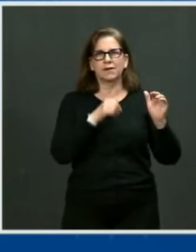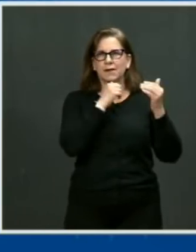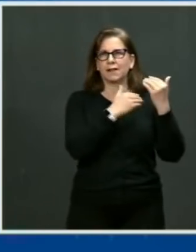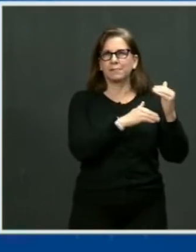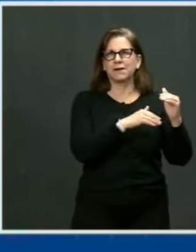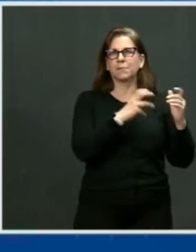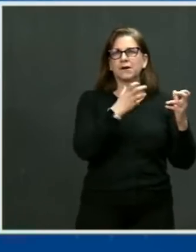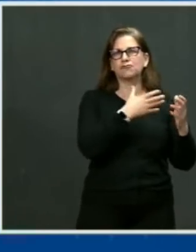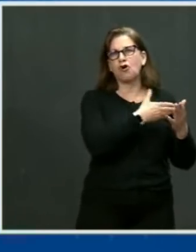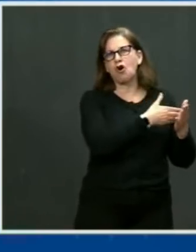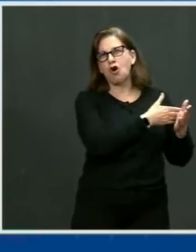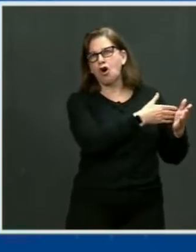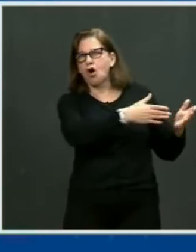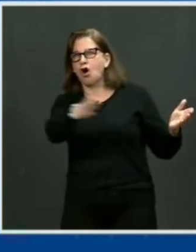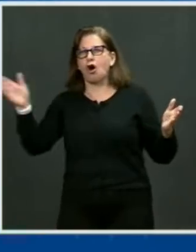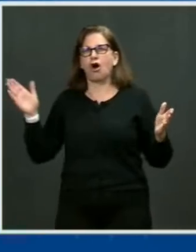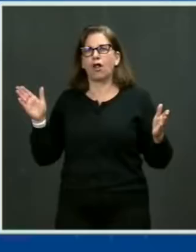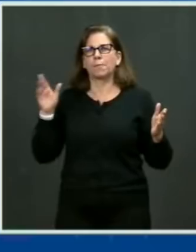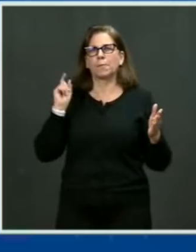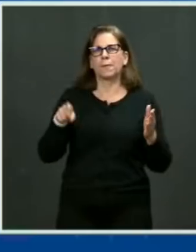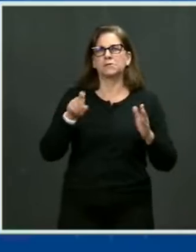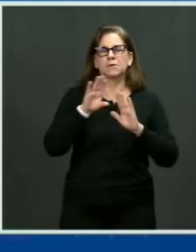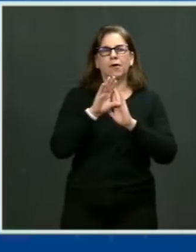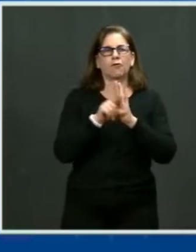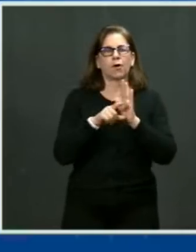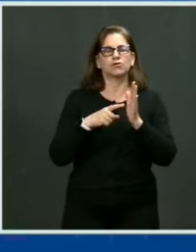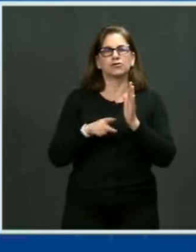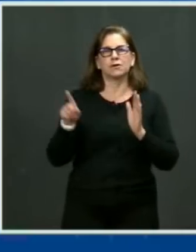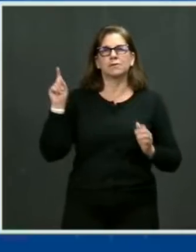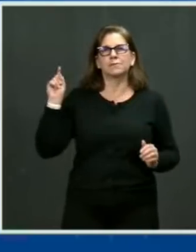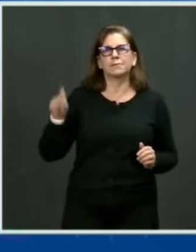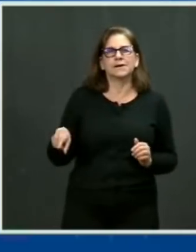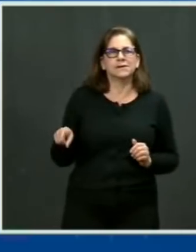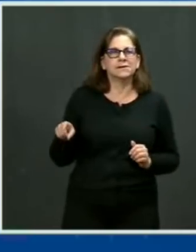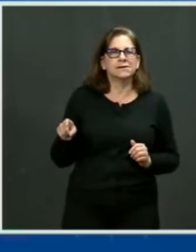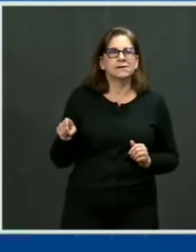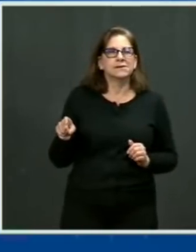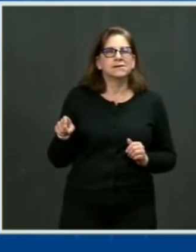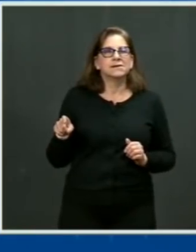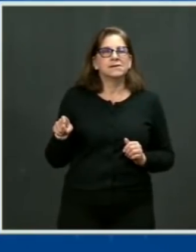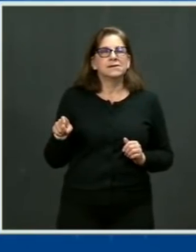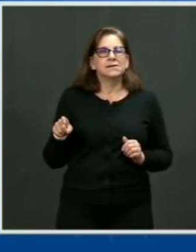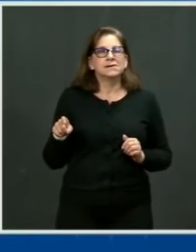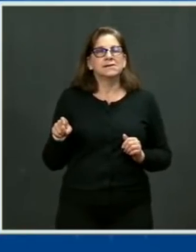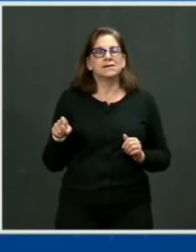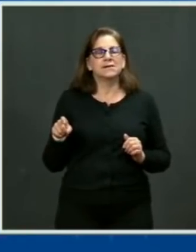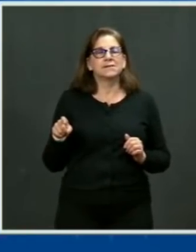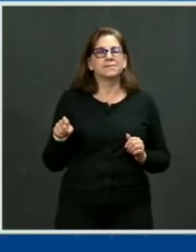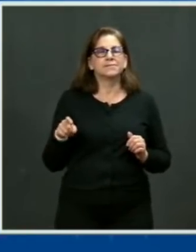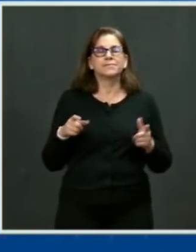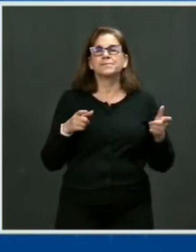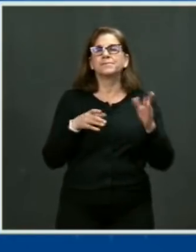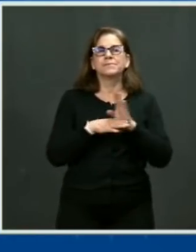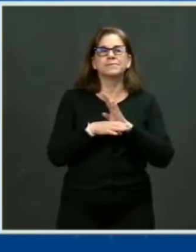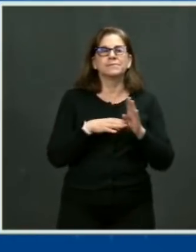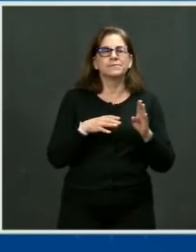the only industry in America, a billion-dollar industry, that can't be sued,